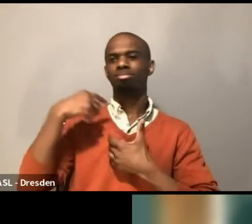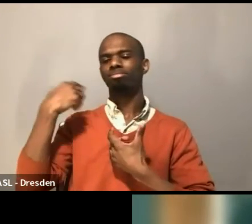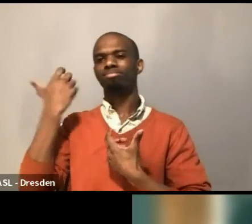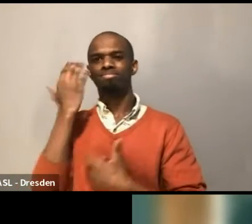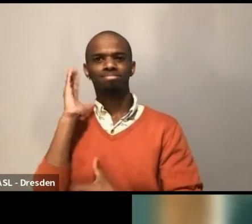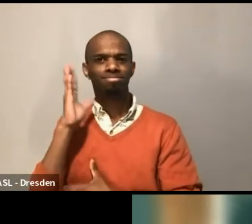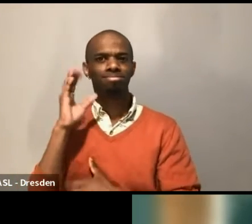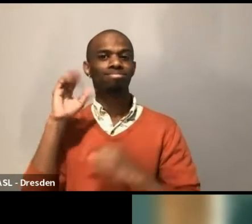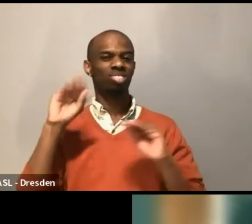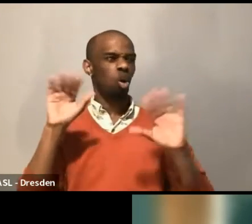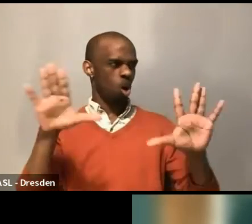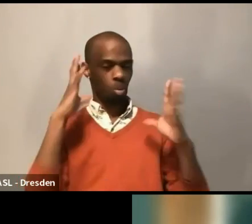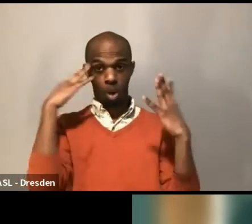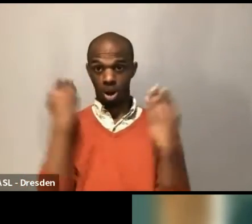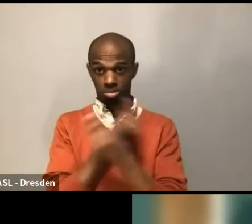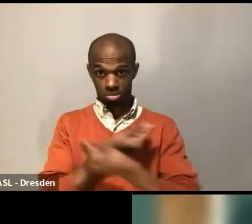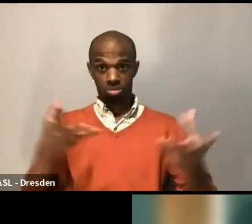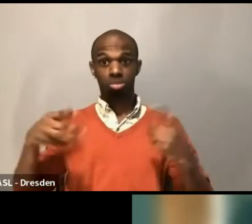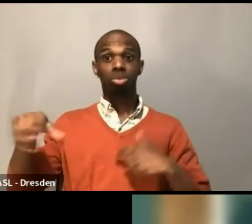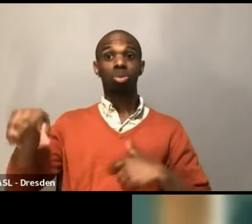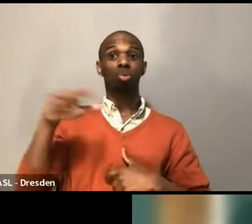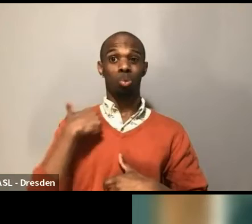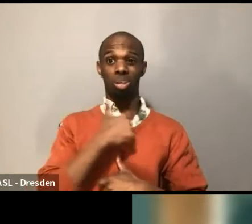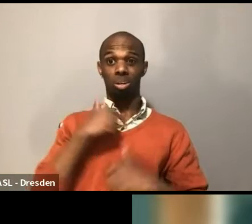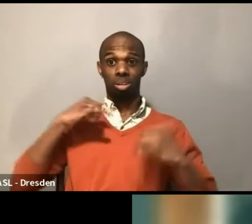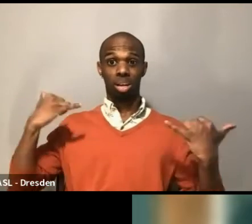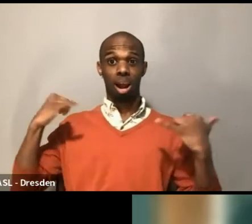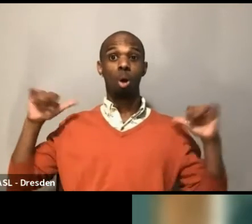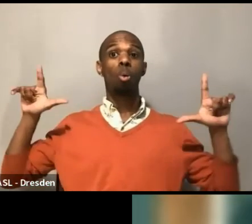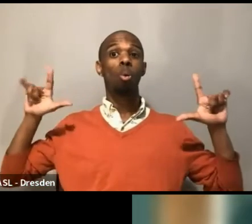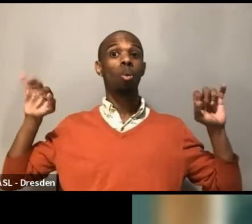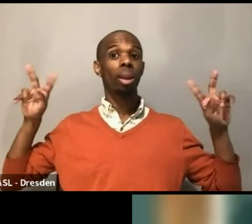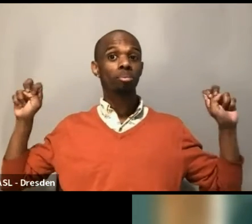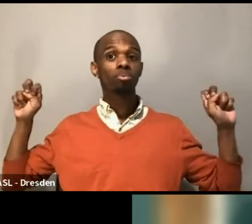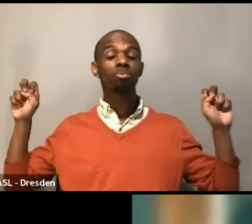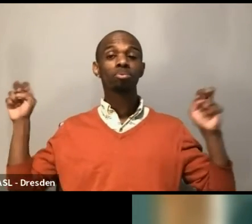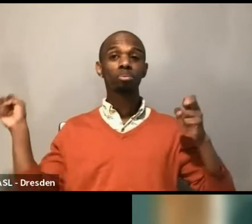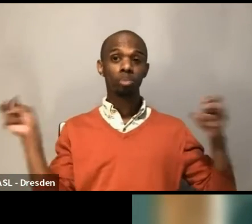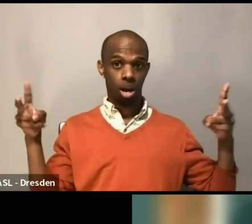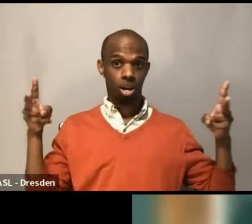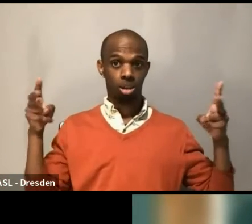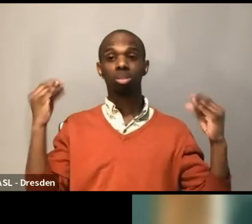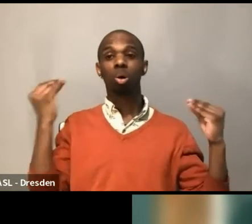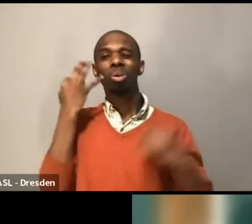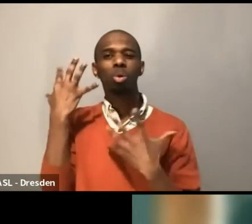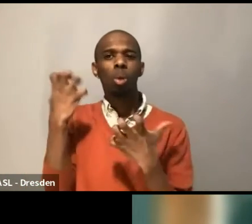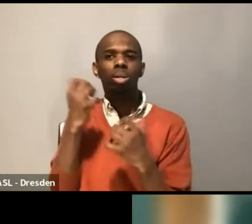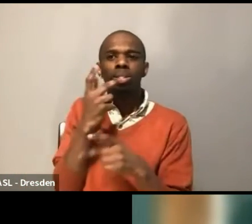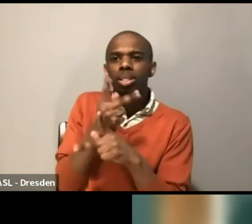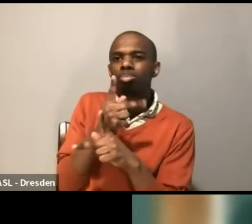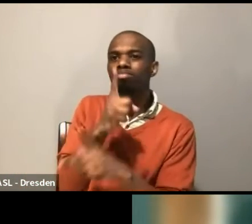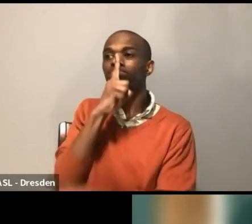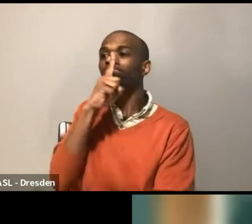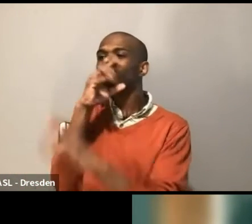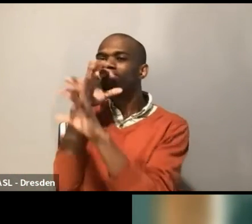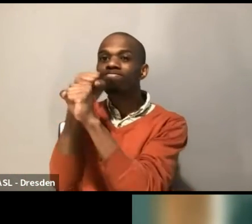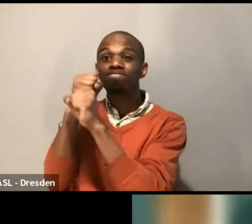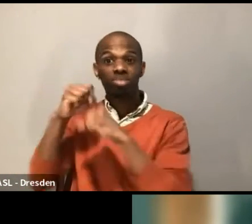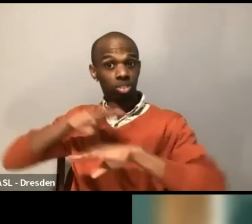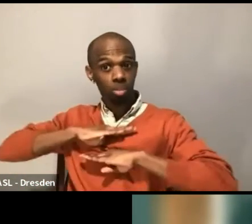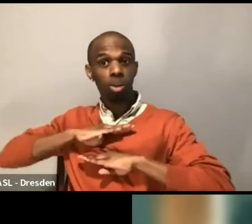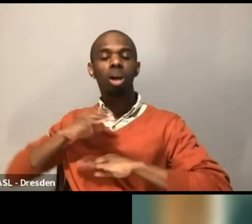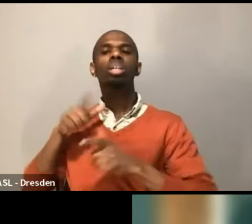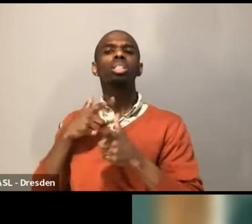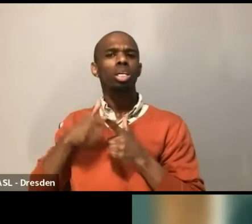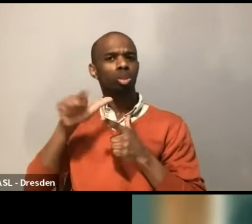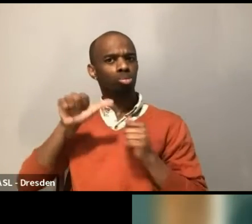live. So anything that you would like to keep anonymous, please feel free to private message me or Roberta, and we will share